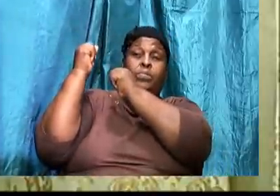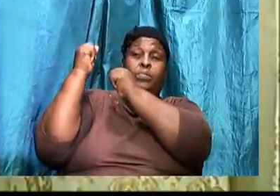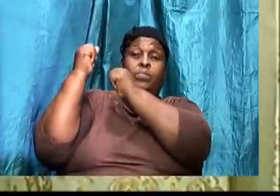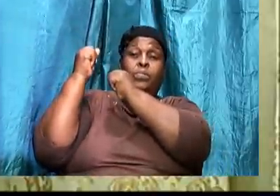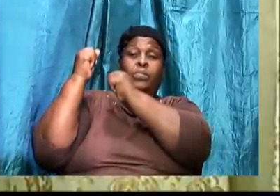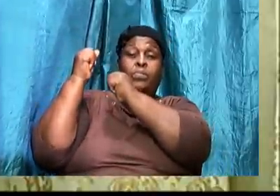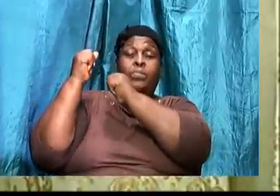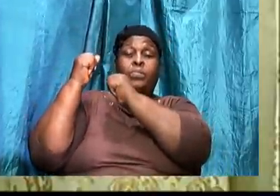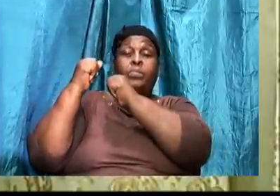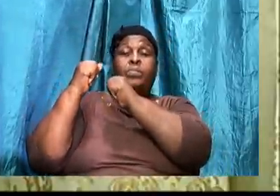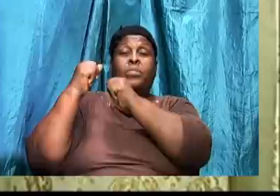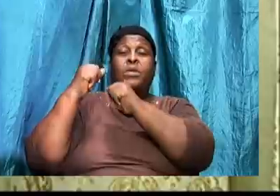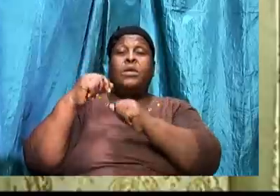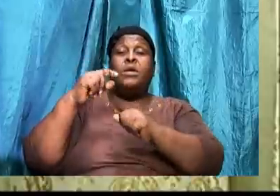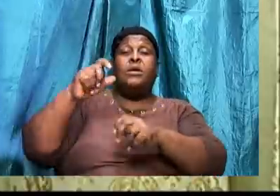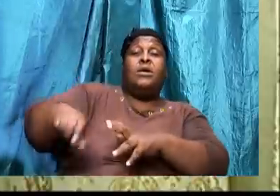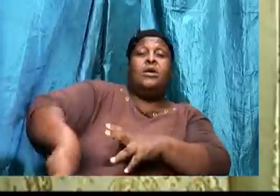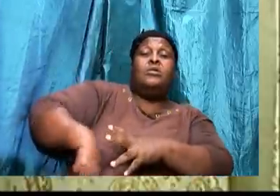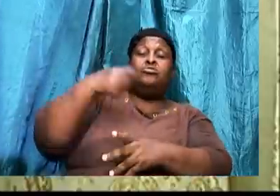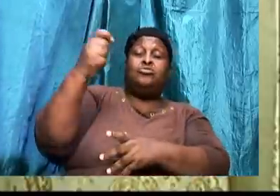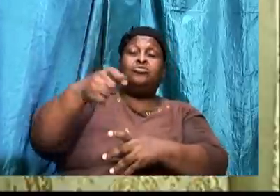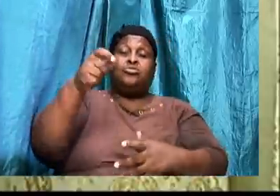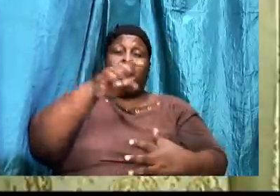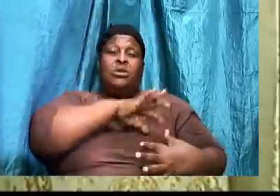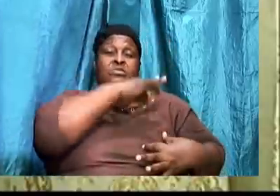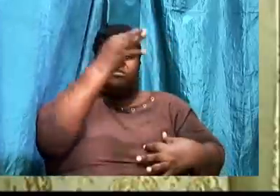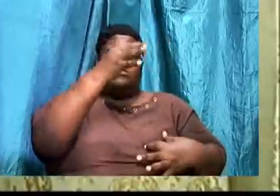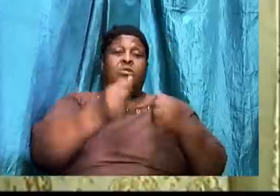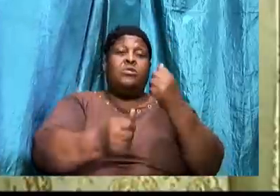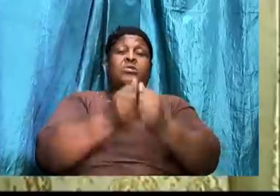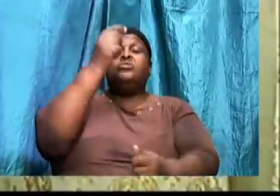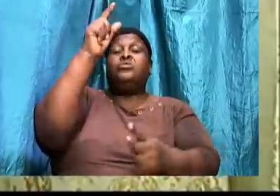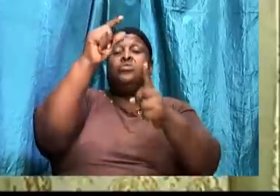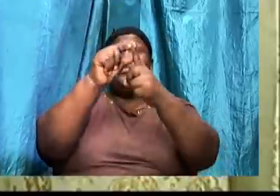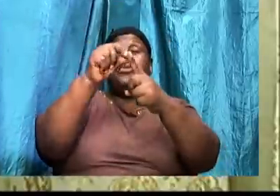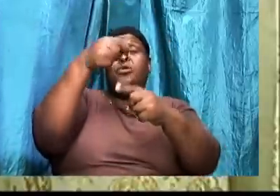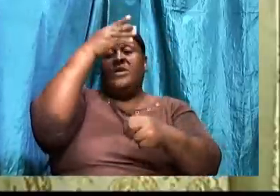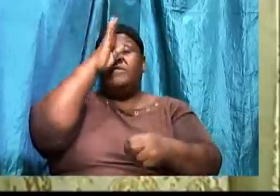And the sword of the spirit. Which is the word of God.